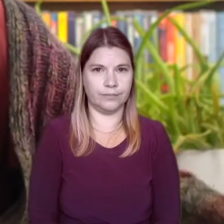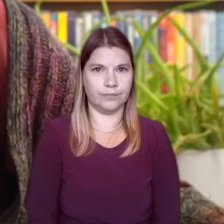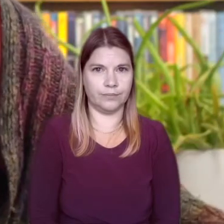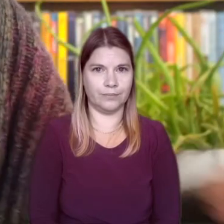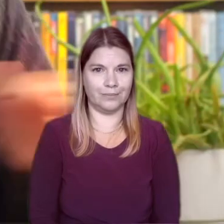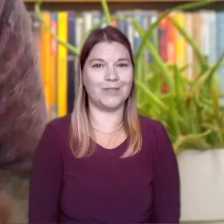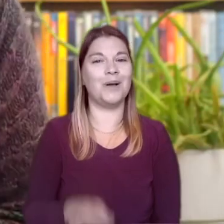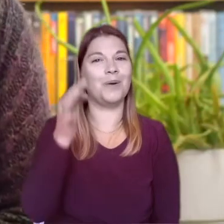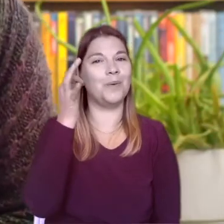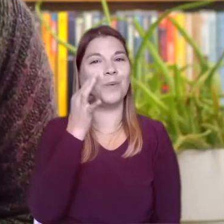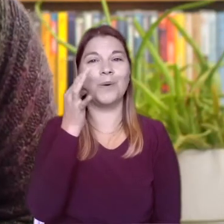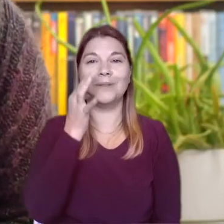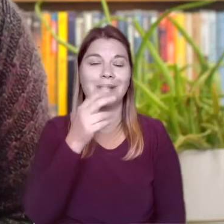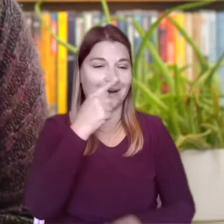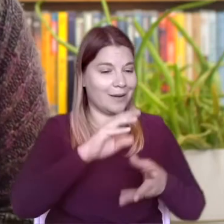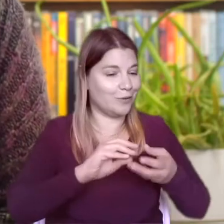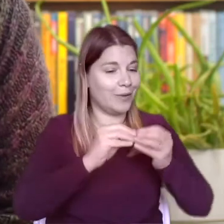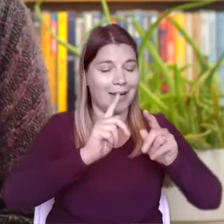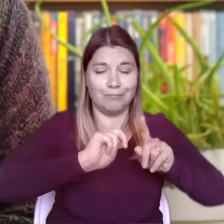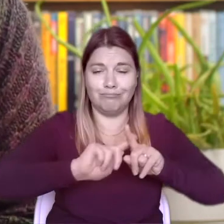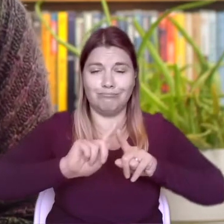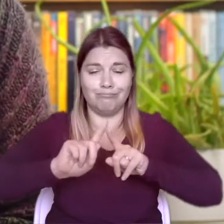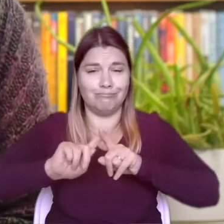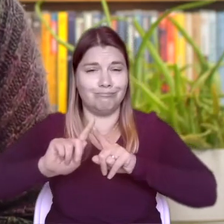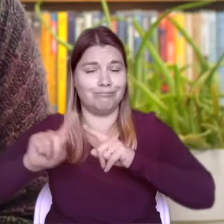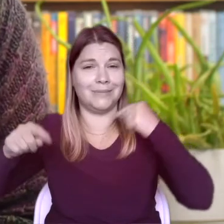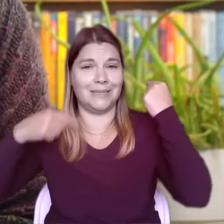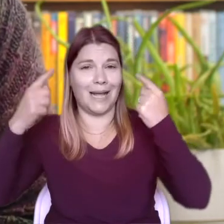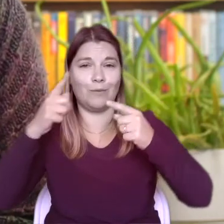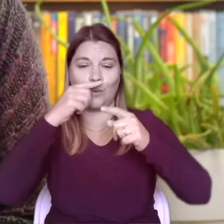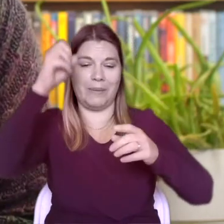water can make so many different sounds from a splash